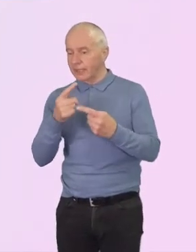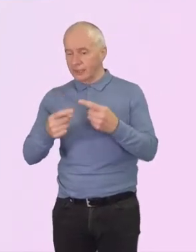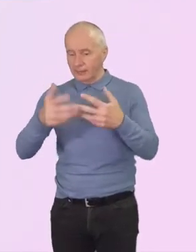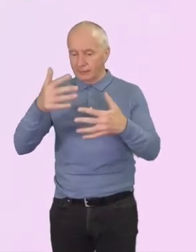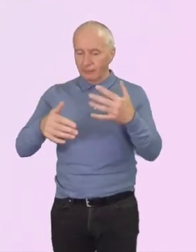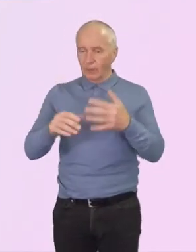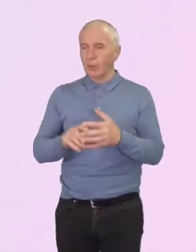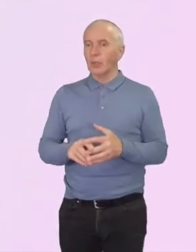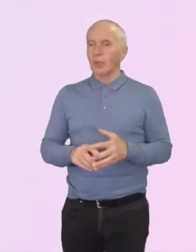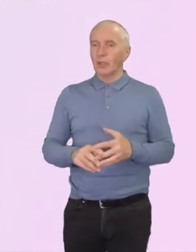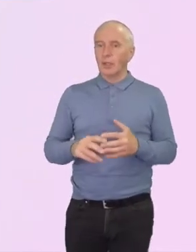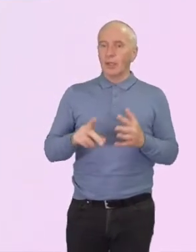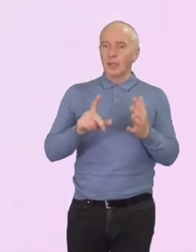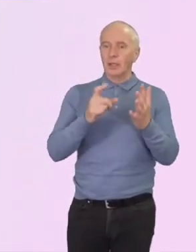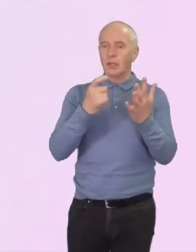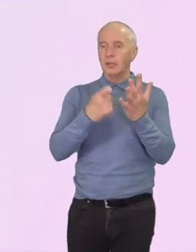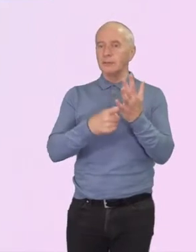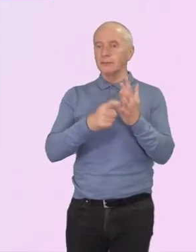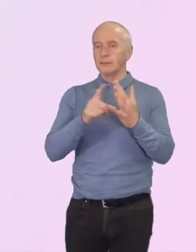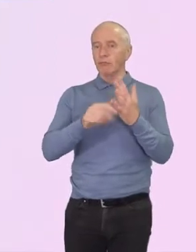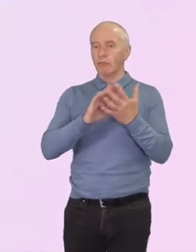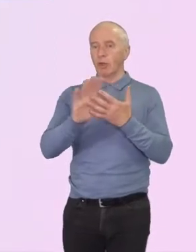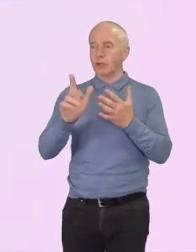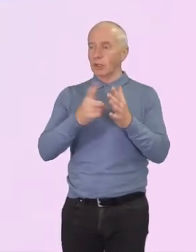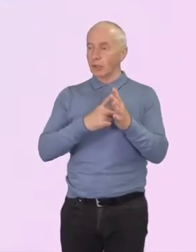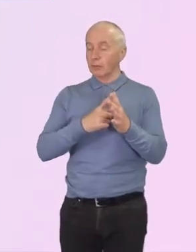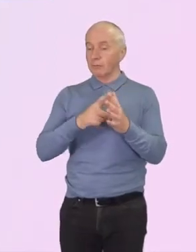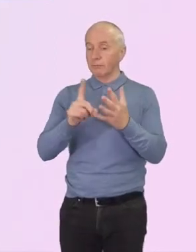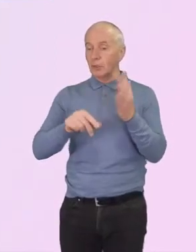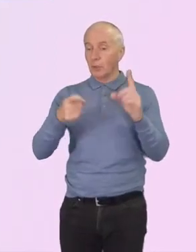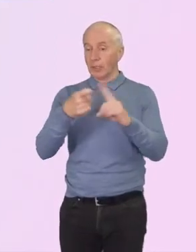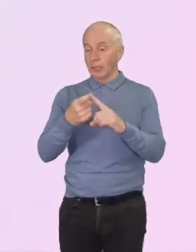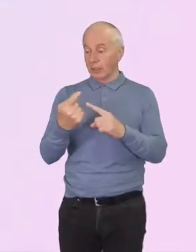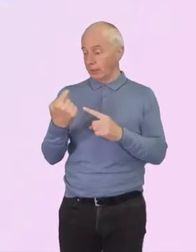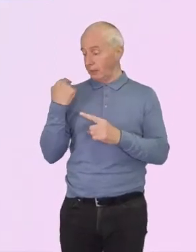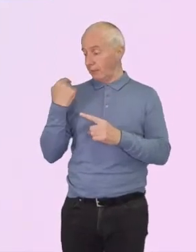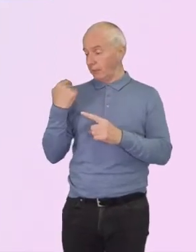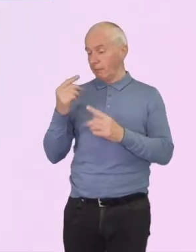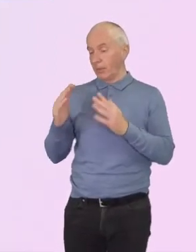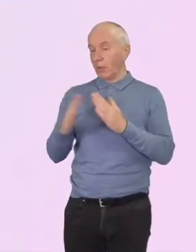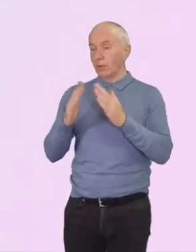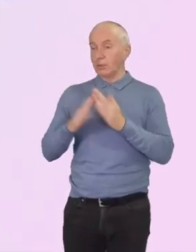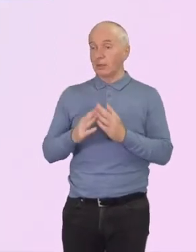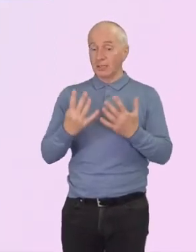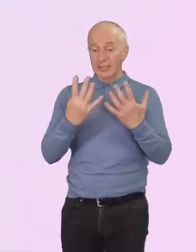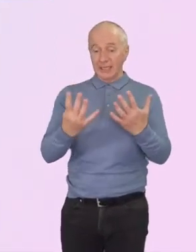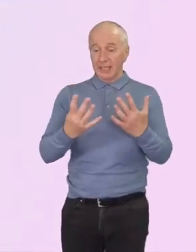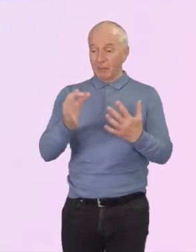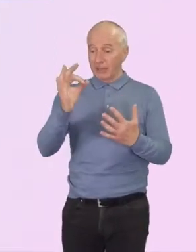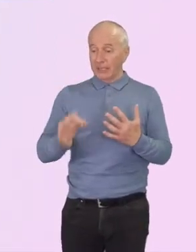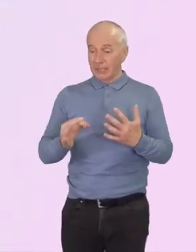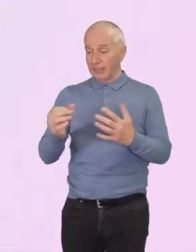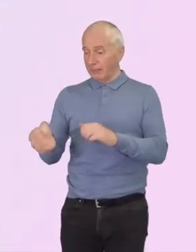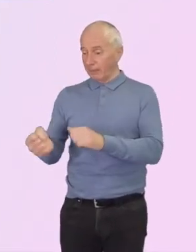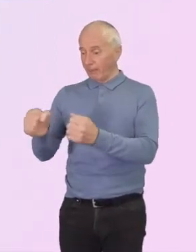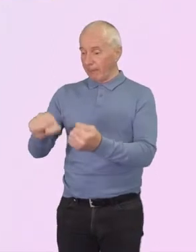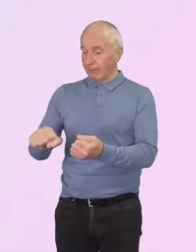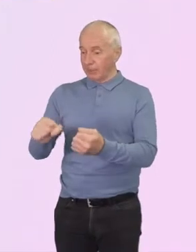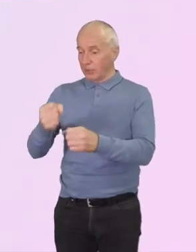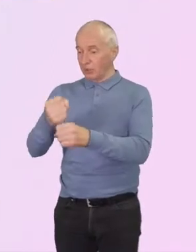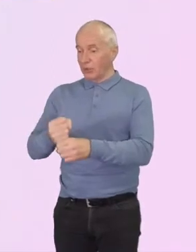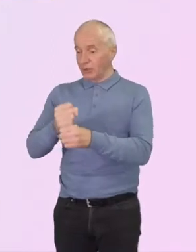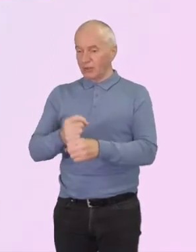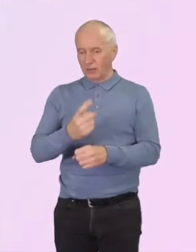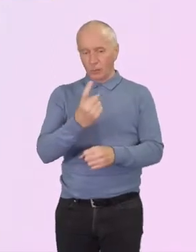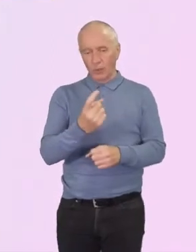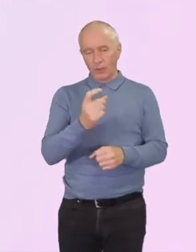UK last March and I found out that only 9% of Baptist churches, that was 108 at the time, had